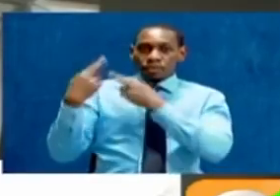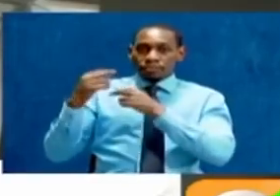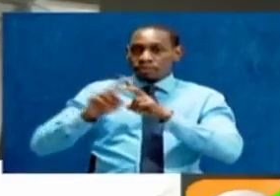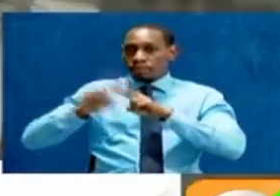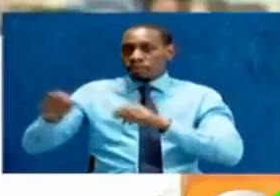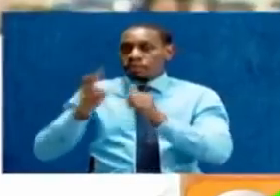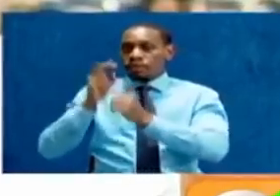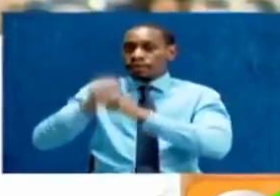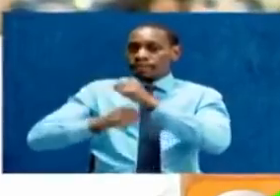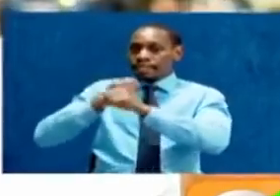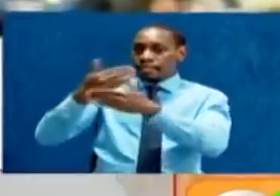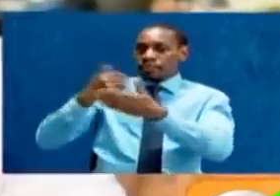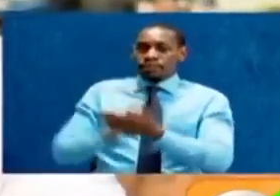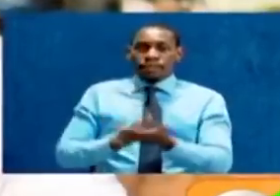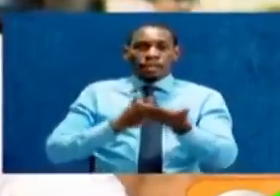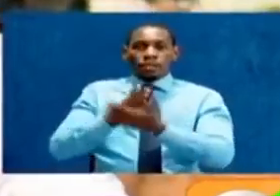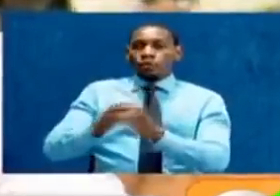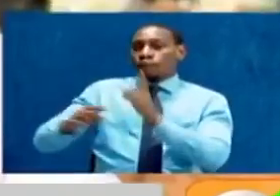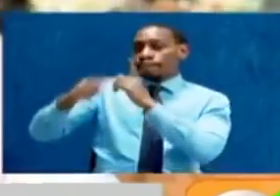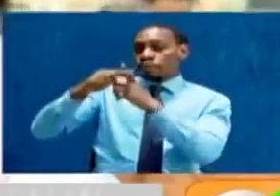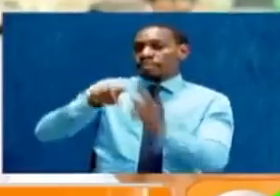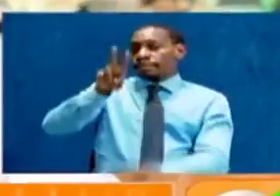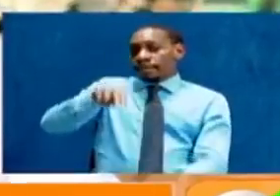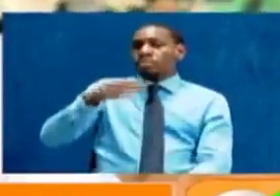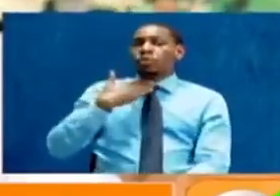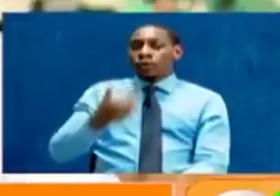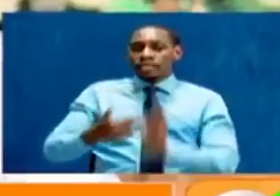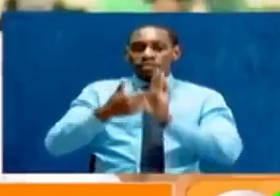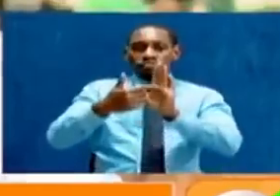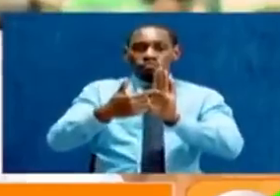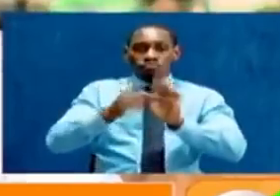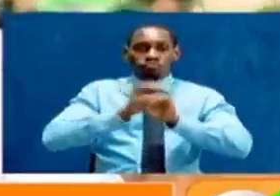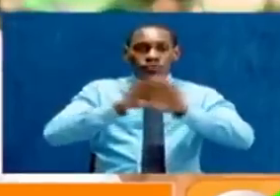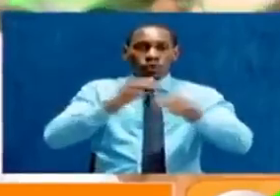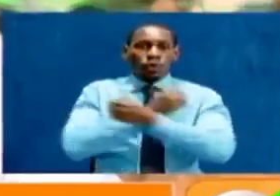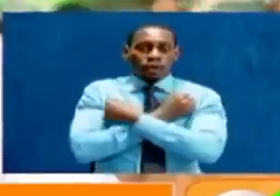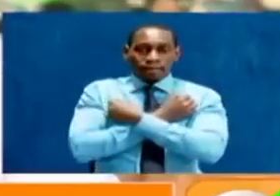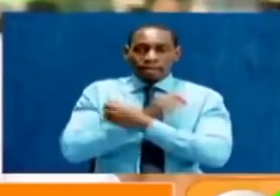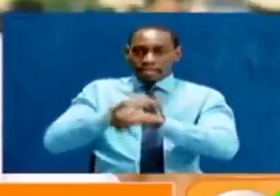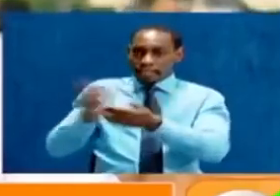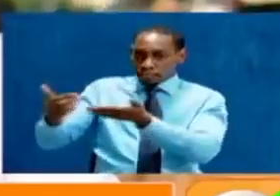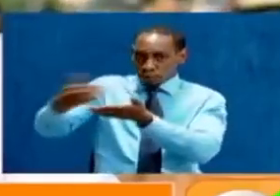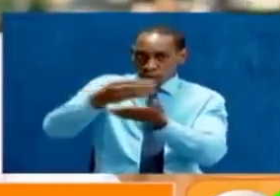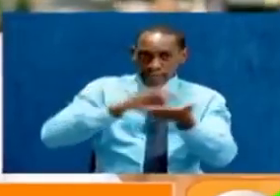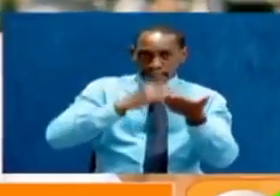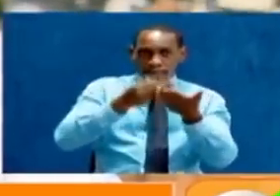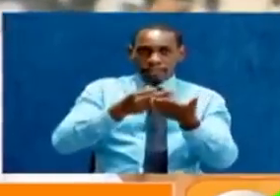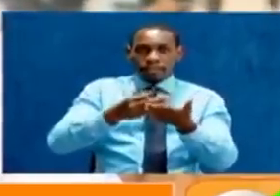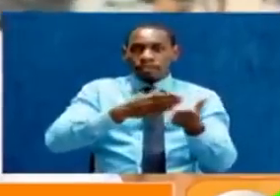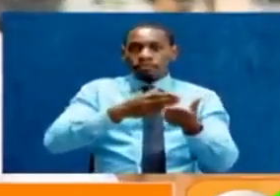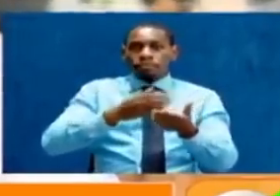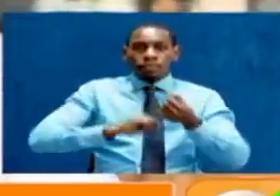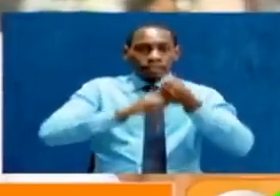12 years ago. Through my positivity, I want to spread the love out there to raise his funds, to enter to